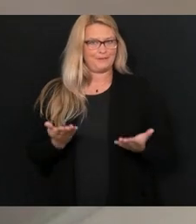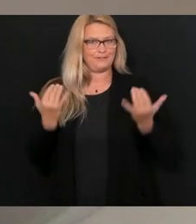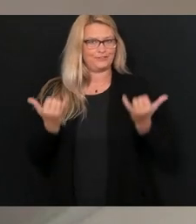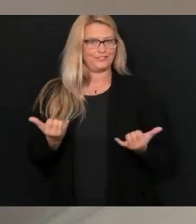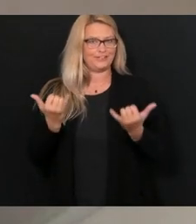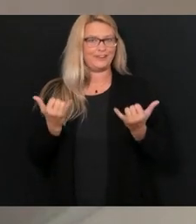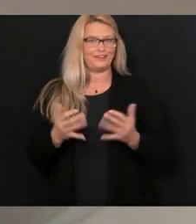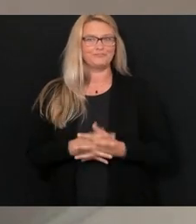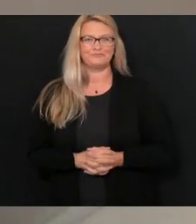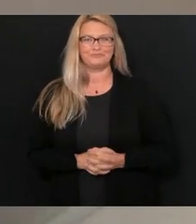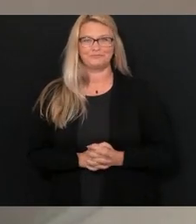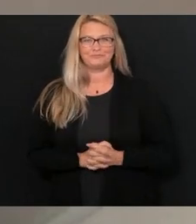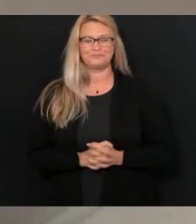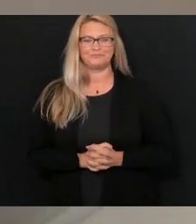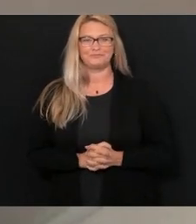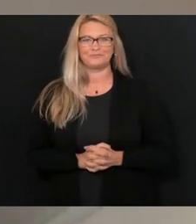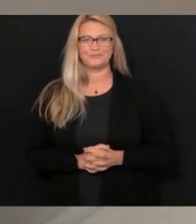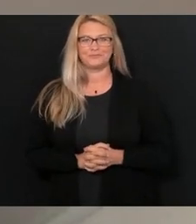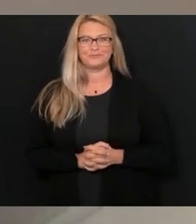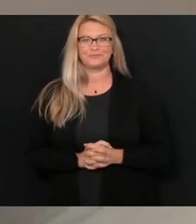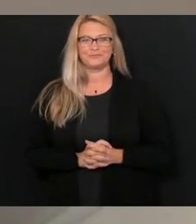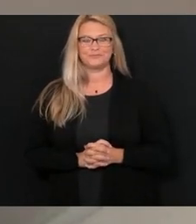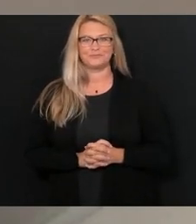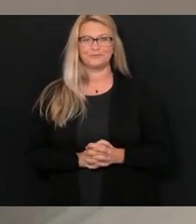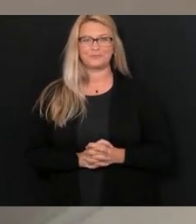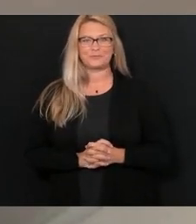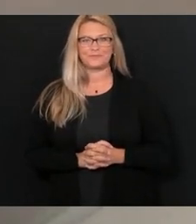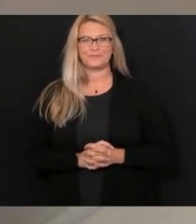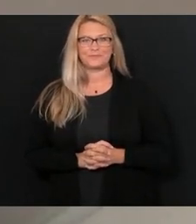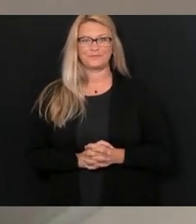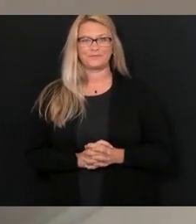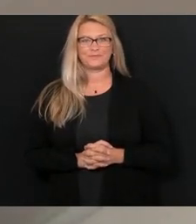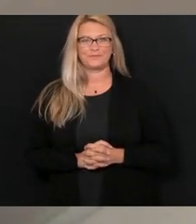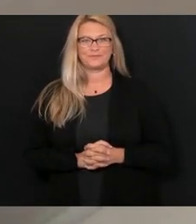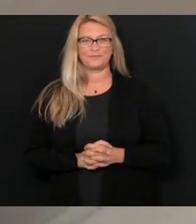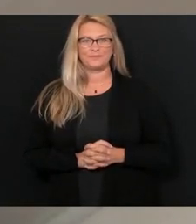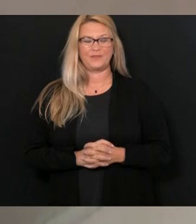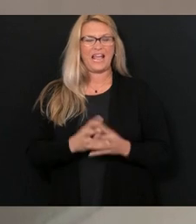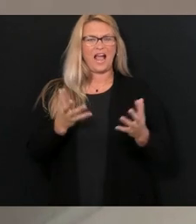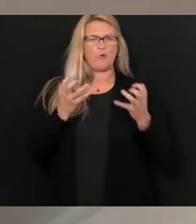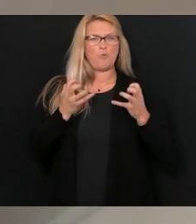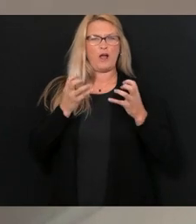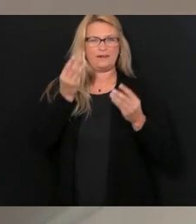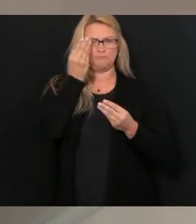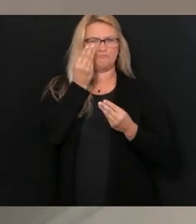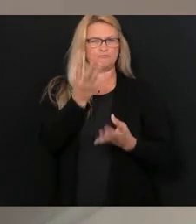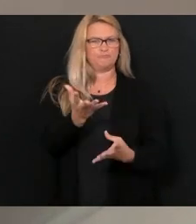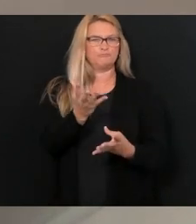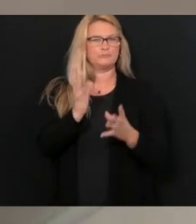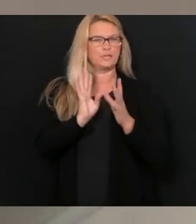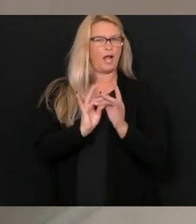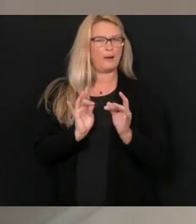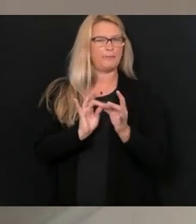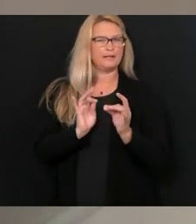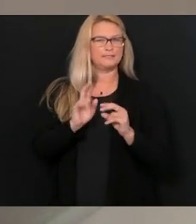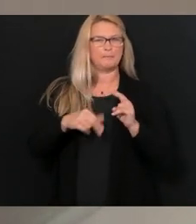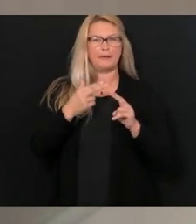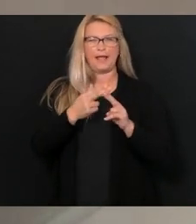I wanted to spend the time that I have to make comments on explaining the